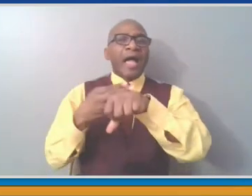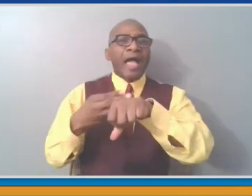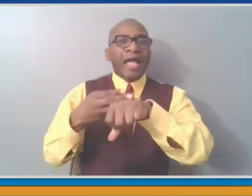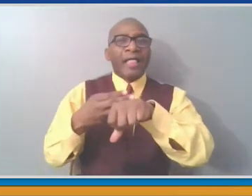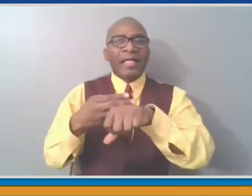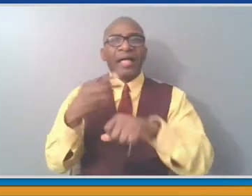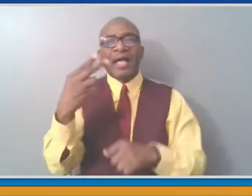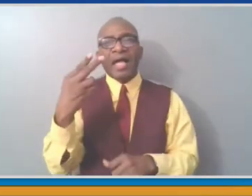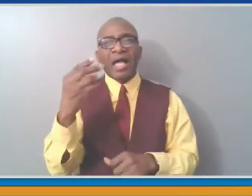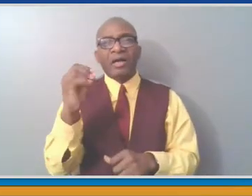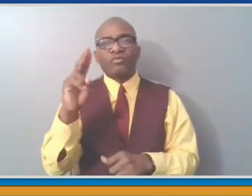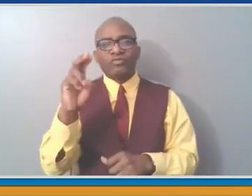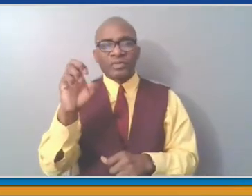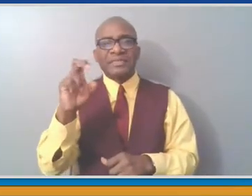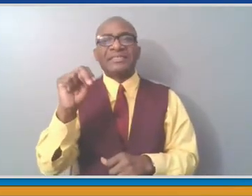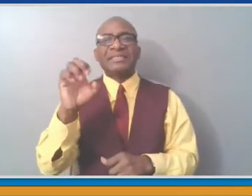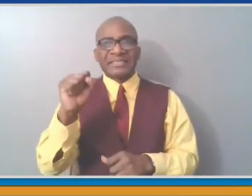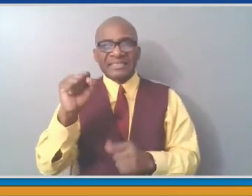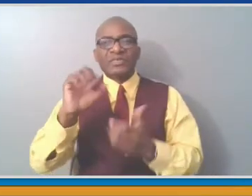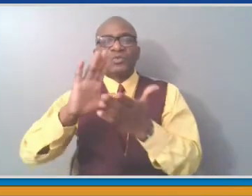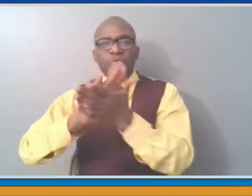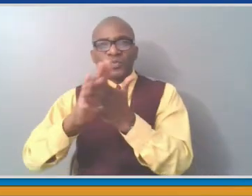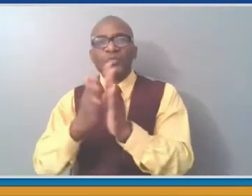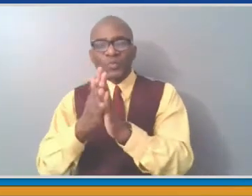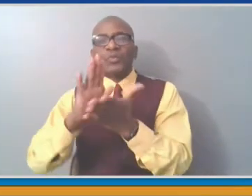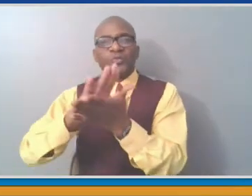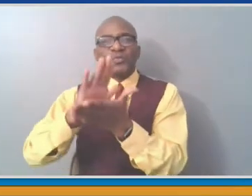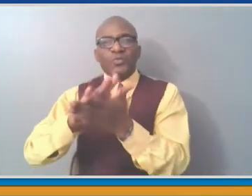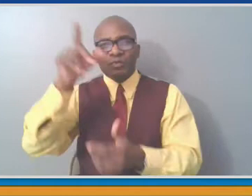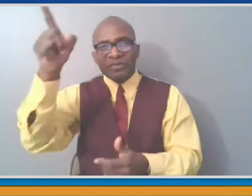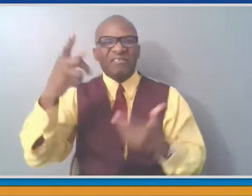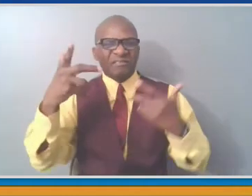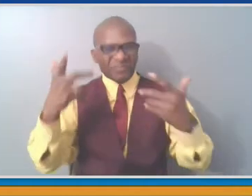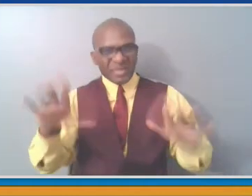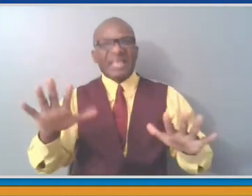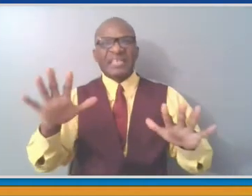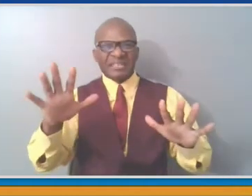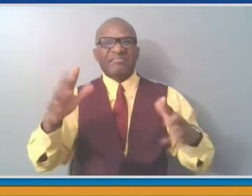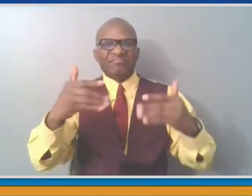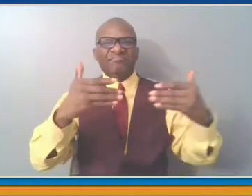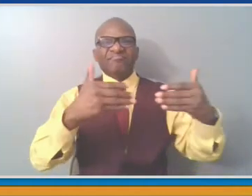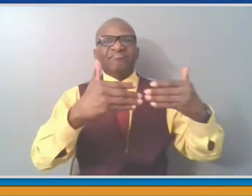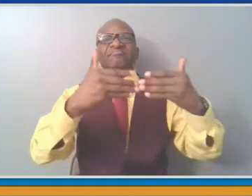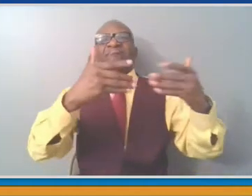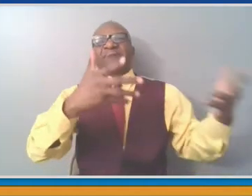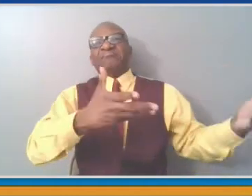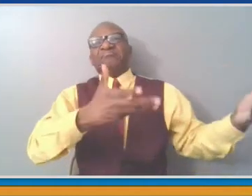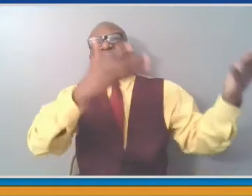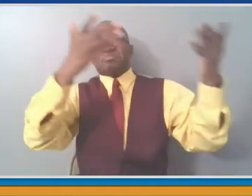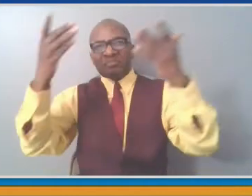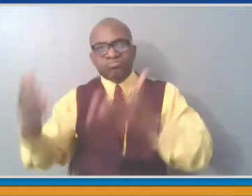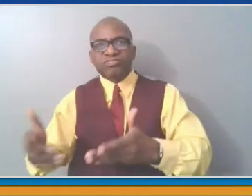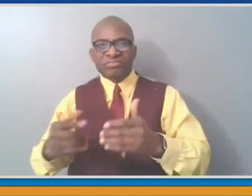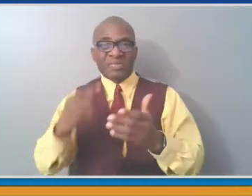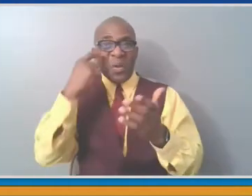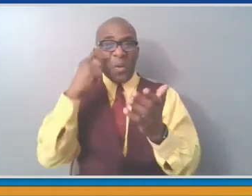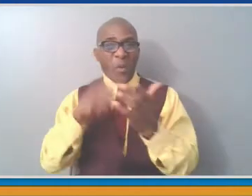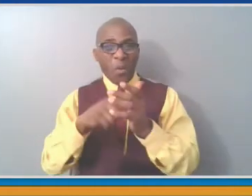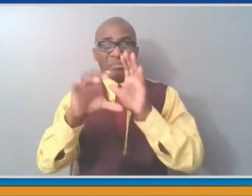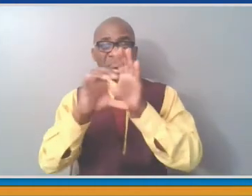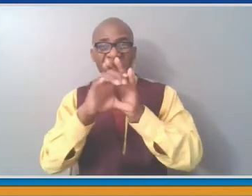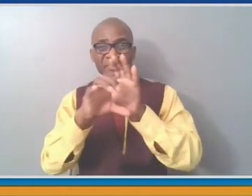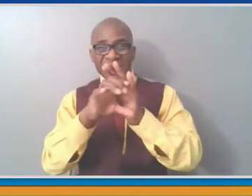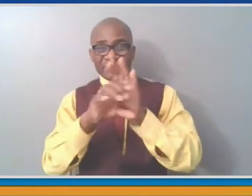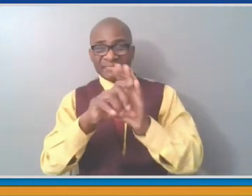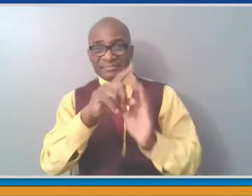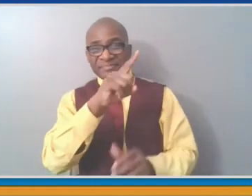we dropped off some PPE. We had actually a larger amount that was delivered than what's shown in the photograph. But it is an effort to try to reach out and